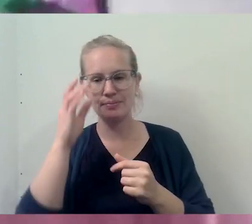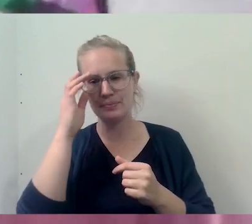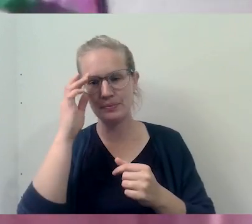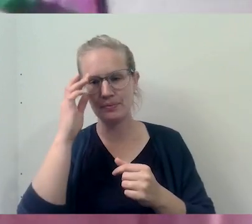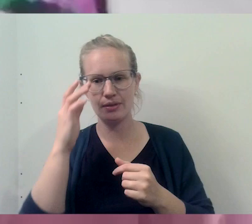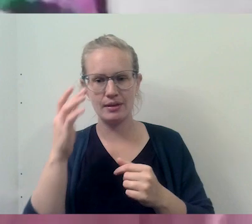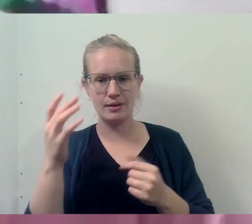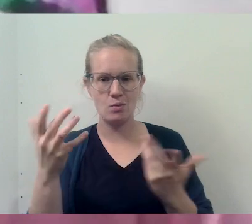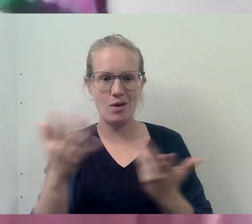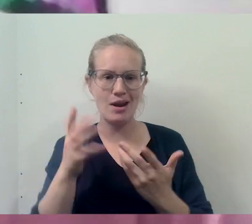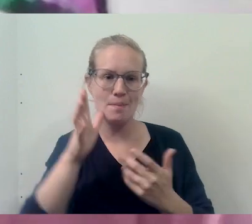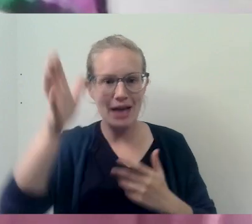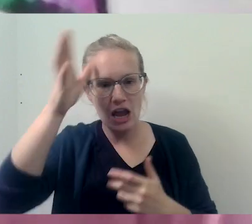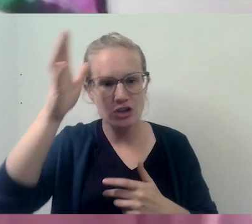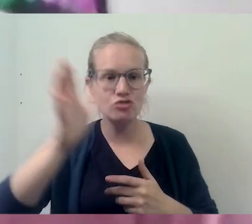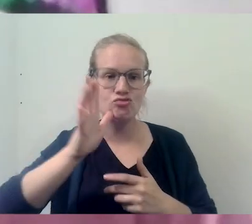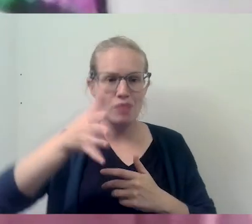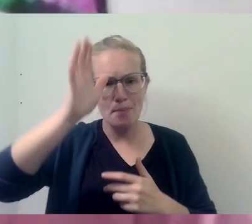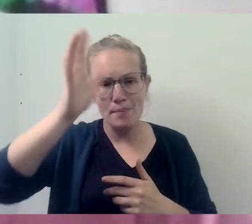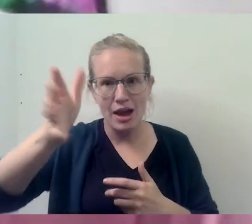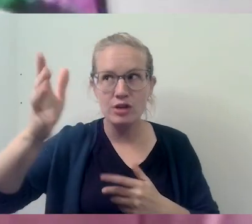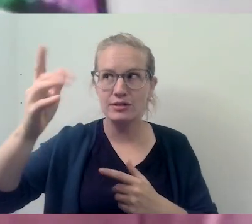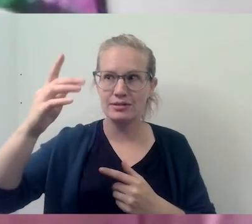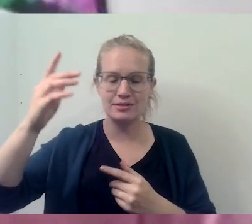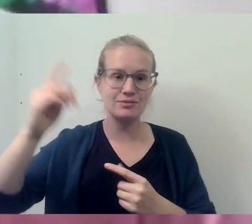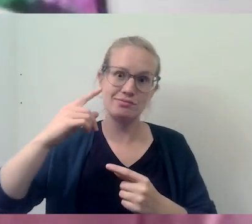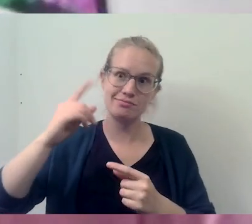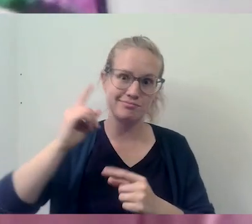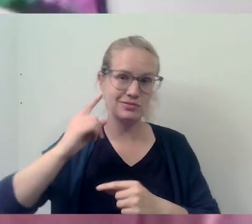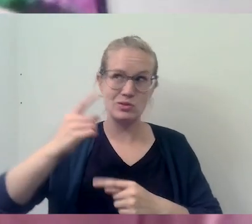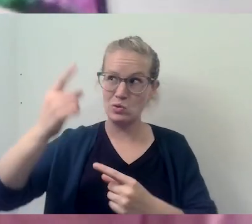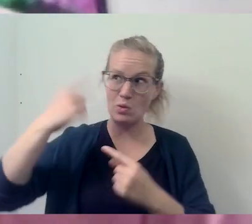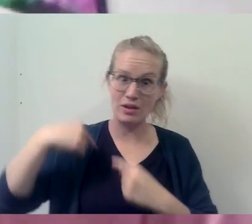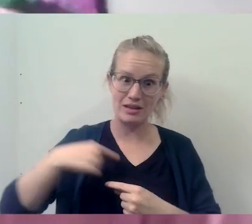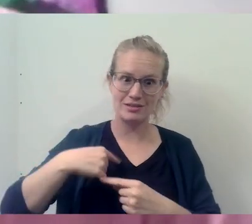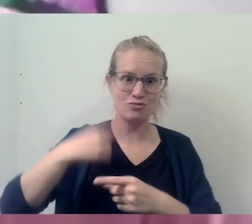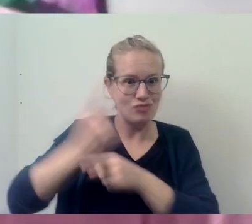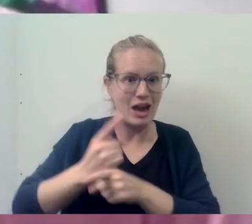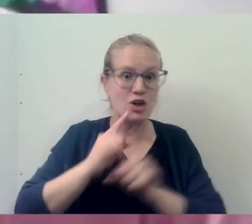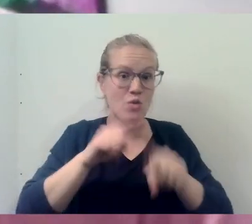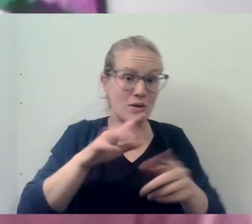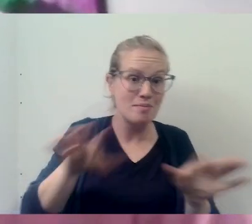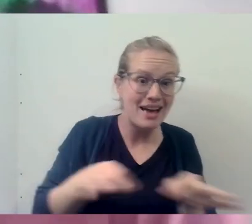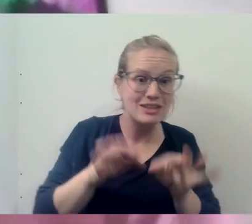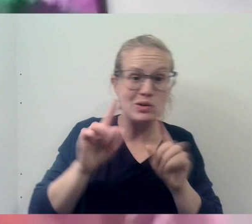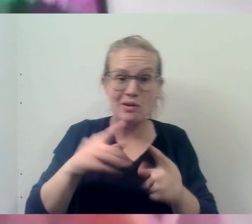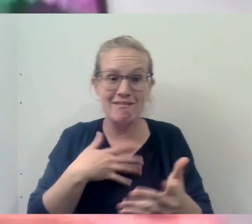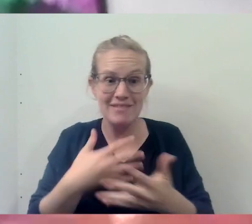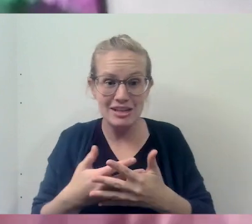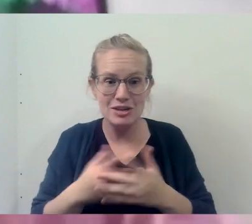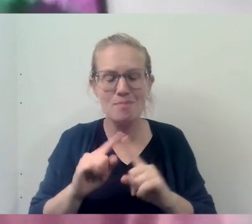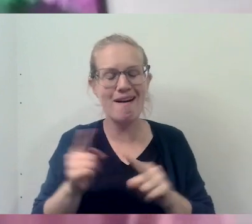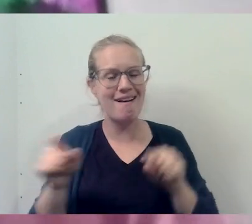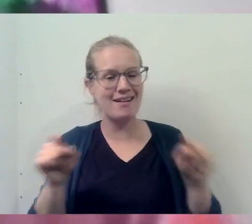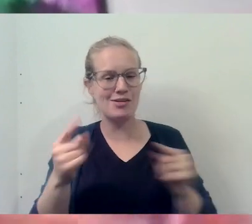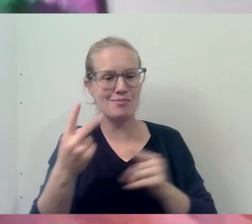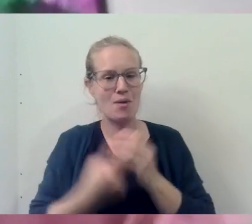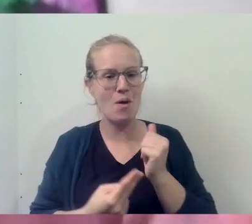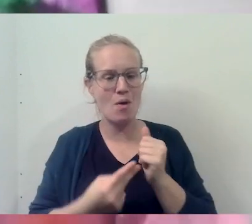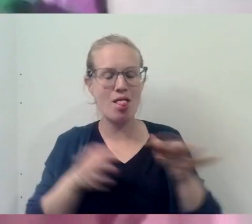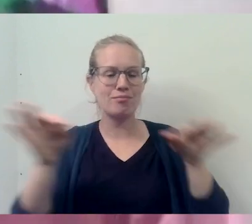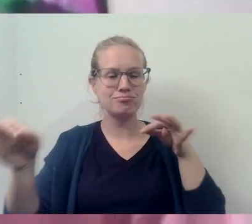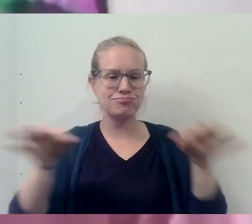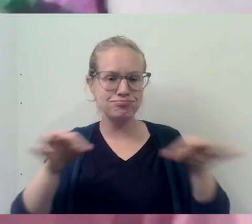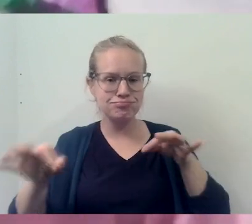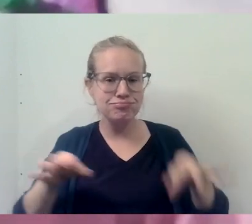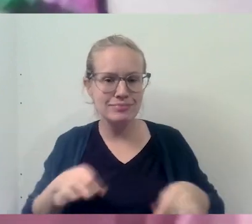like what our parents and grandparents told us was right. Go to mass, go to confession, but you both kind of laid